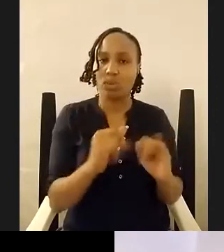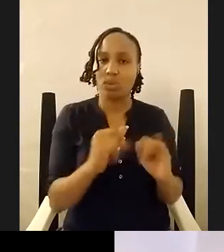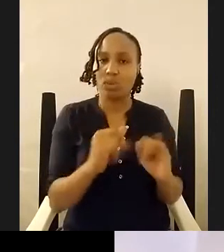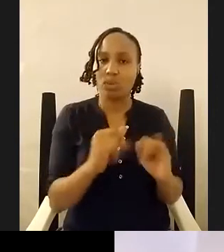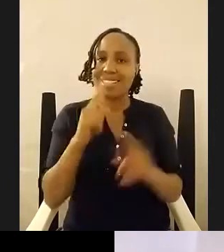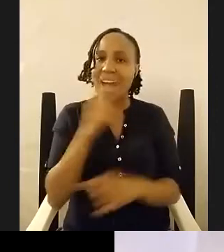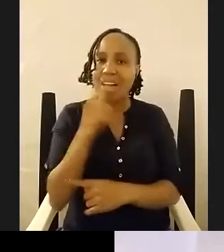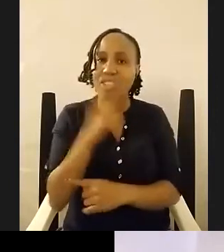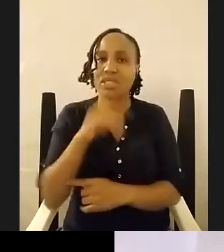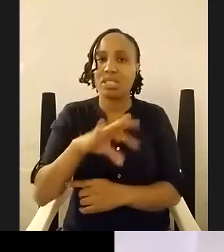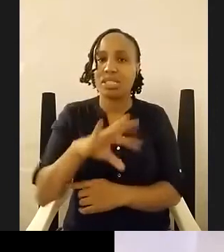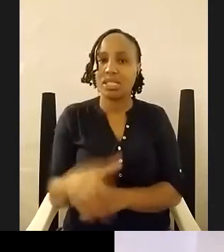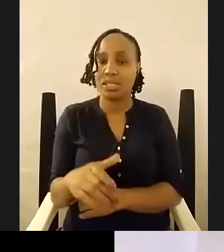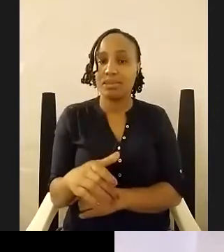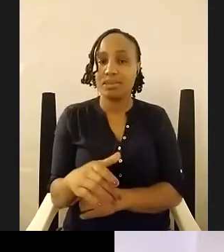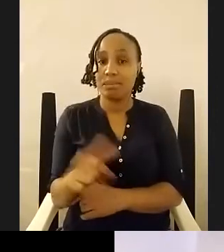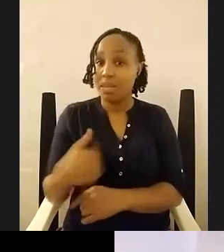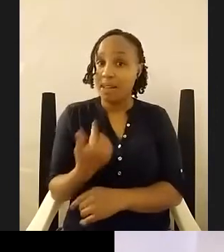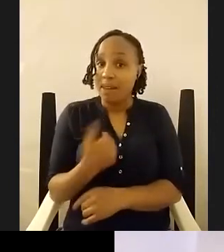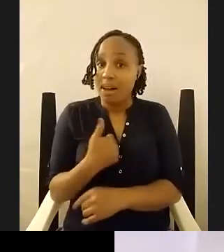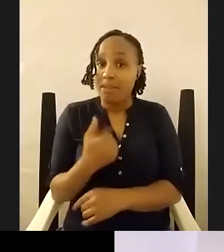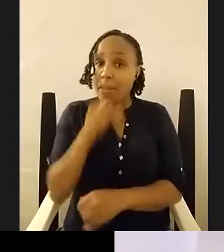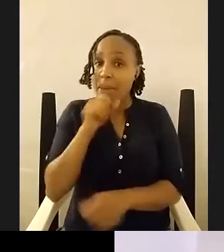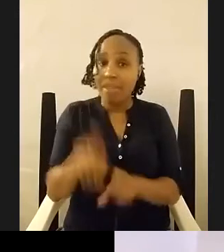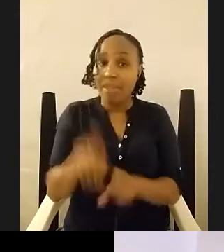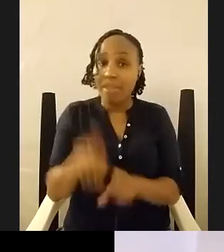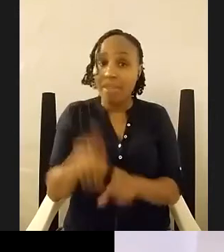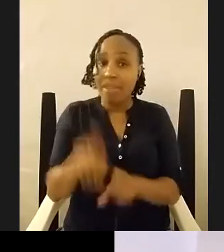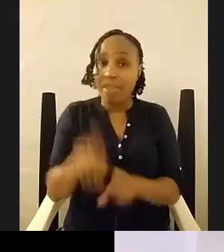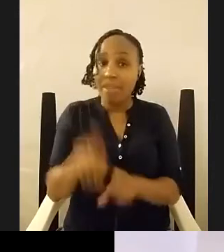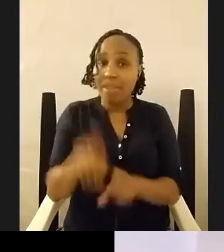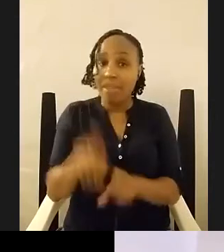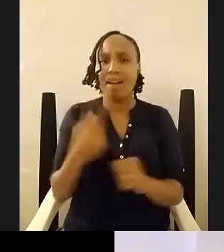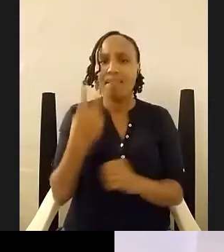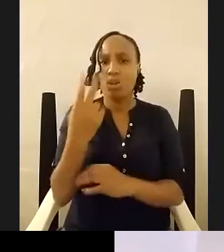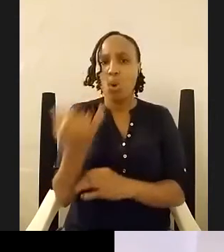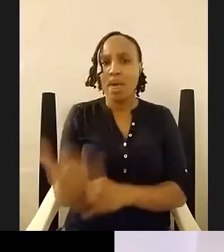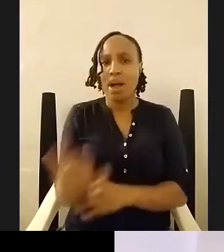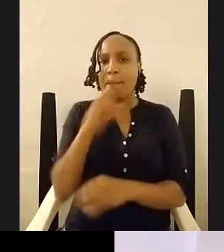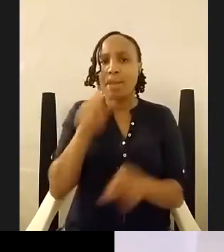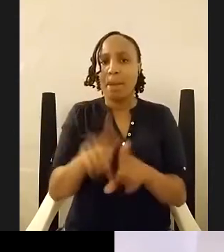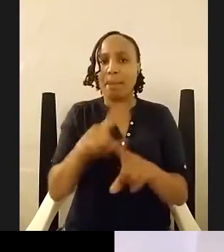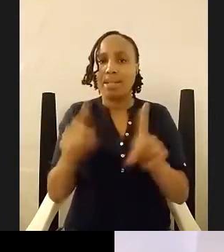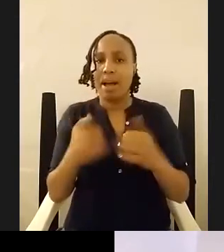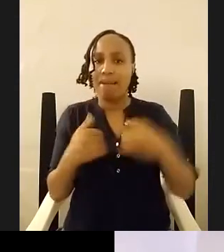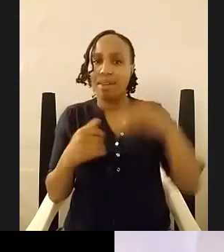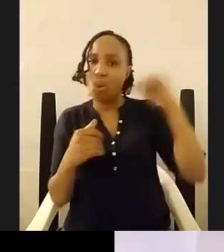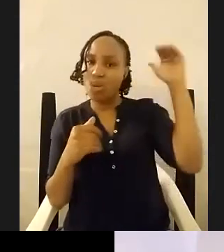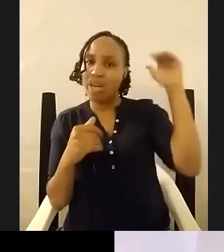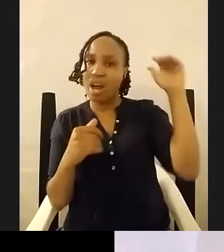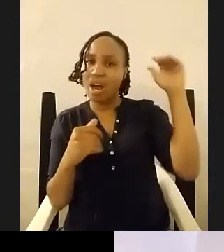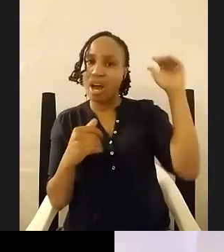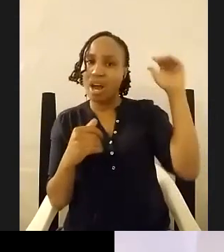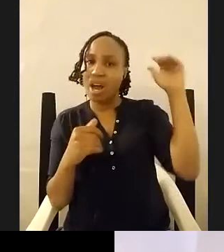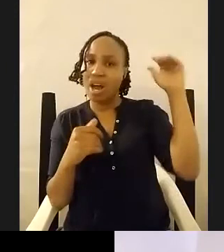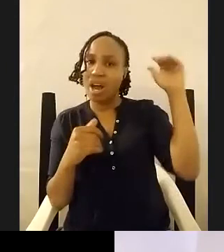have brothers younger brothers yes i have two younger brothers but i also have an older sister so it's not my family uh do i have